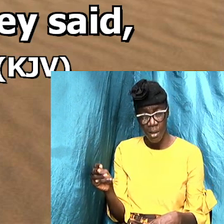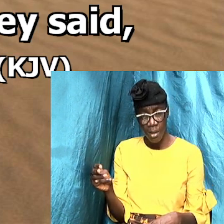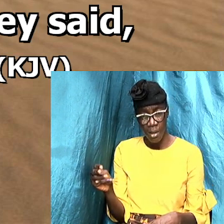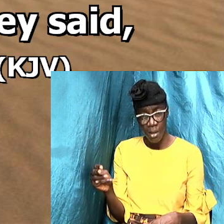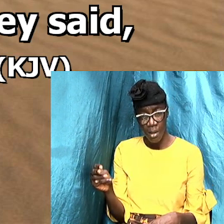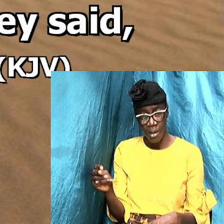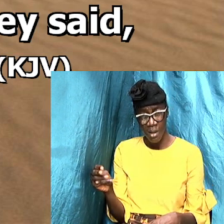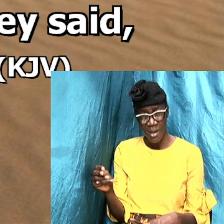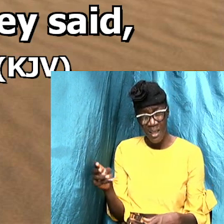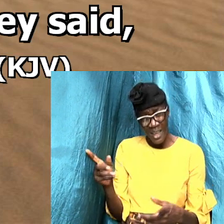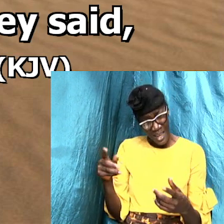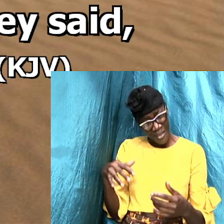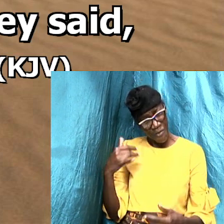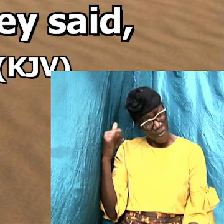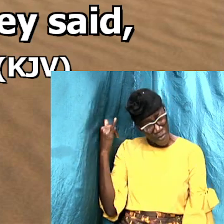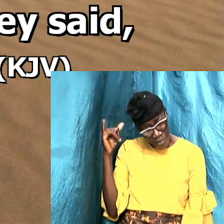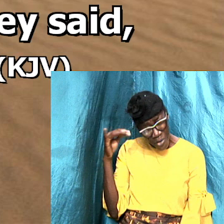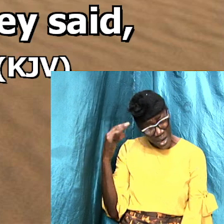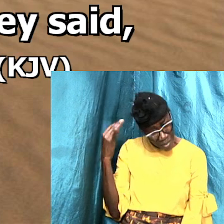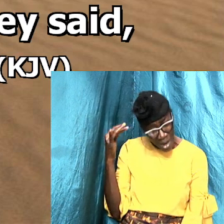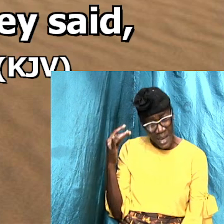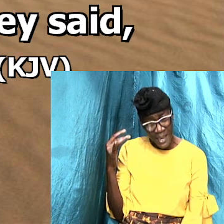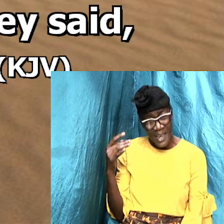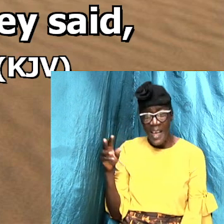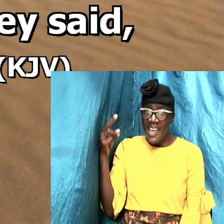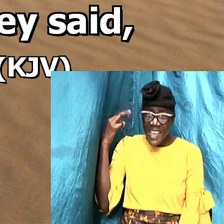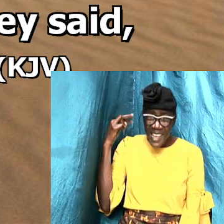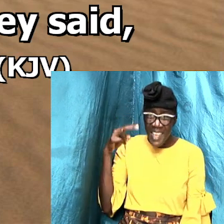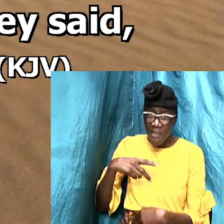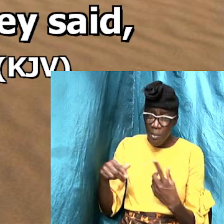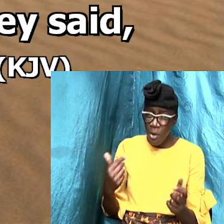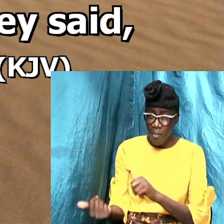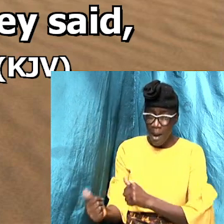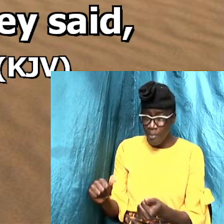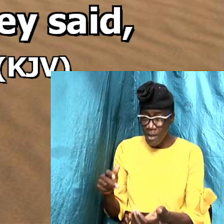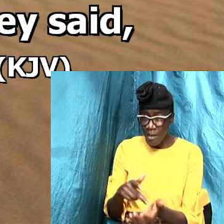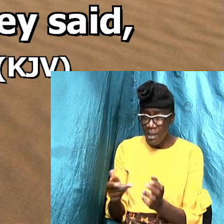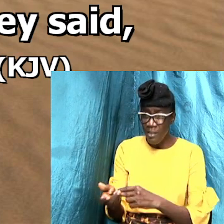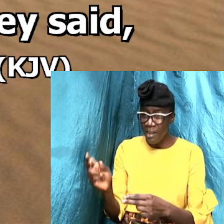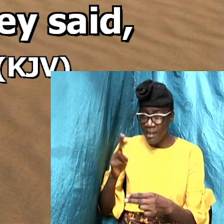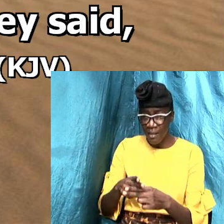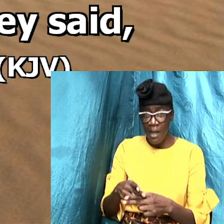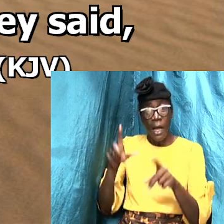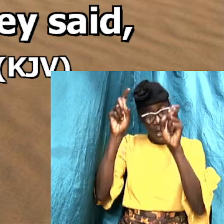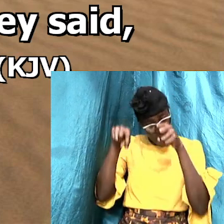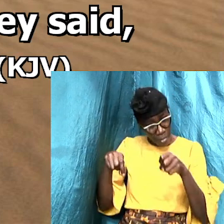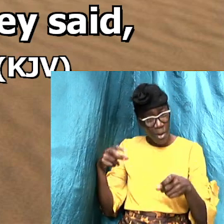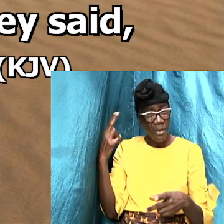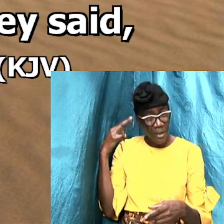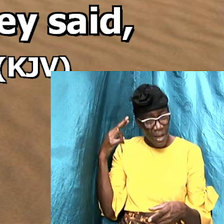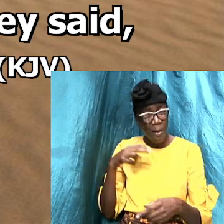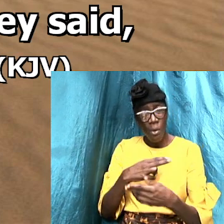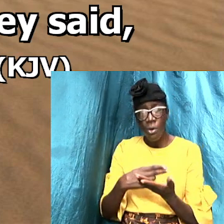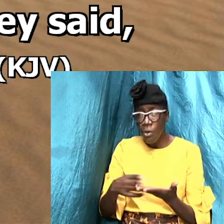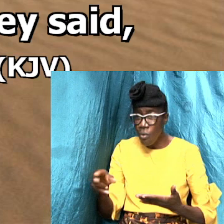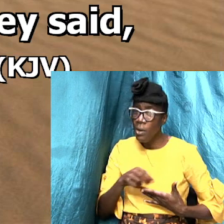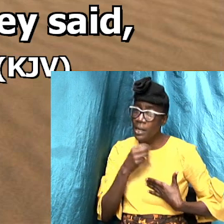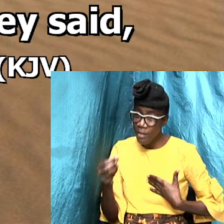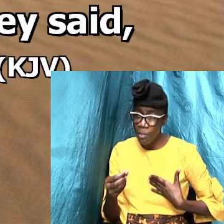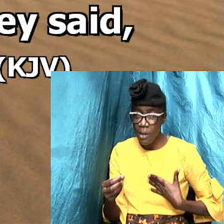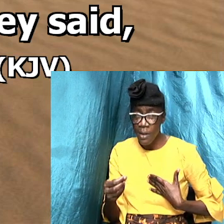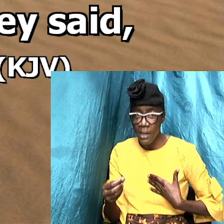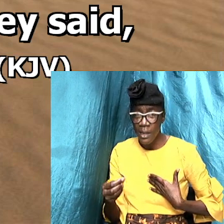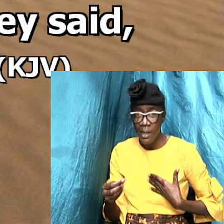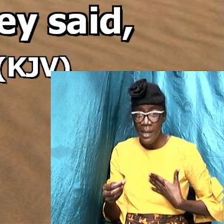because it most funny if you hear about baptism in Jesus name you must hear about the Holy Ghost so